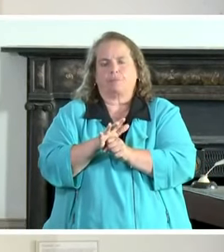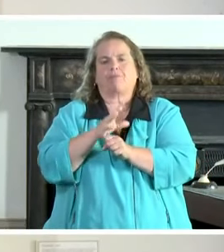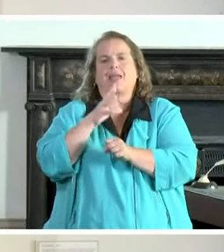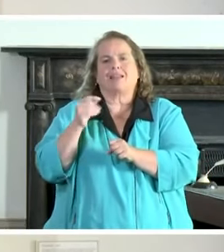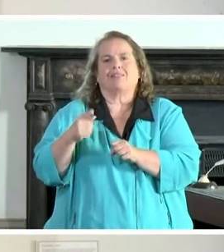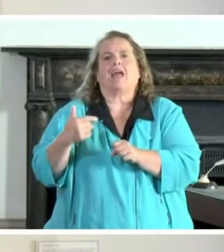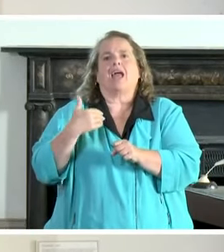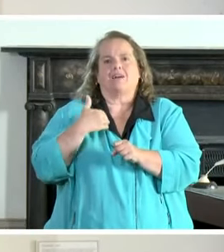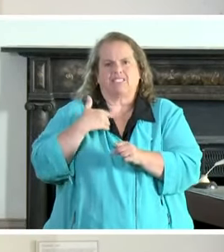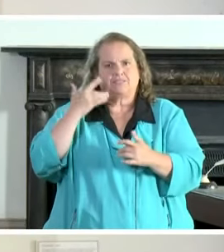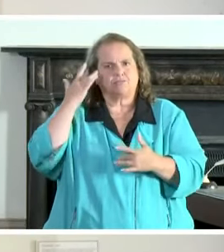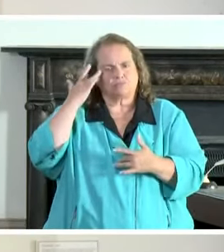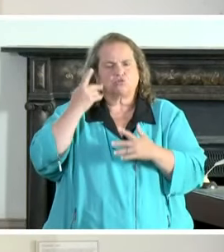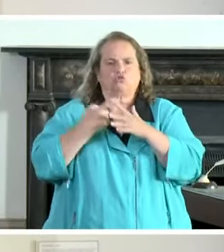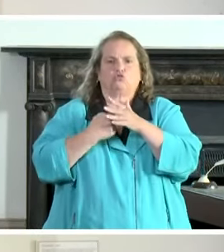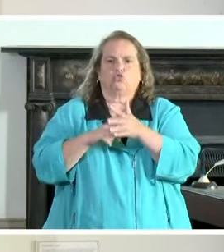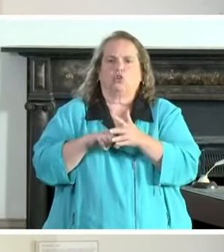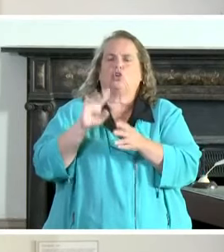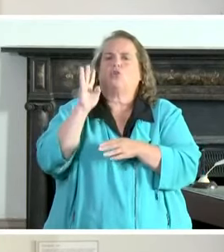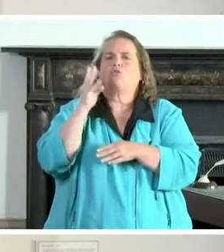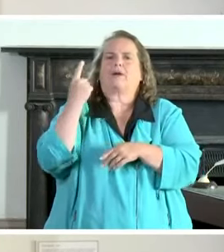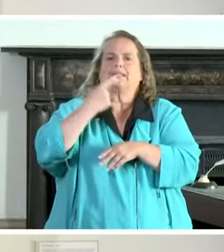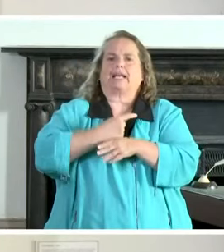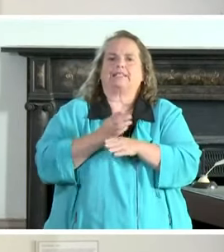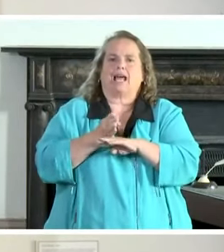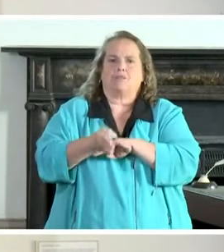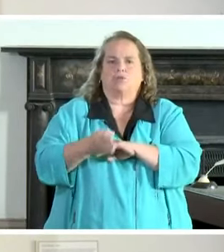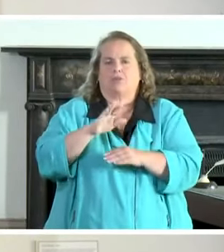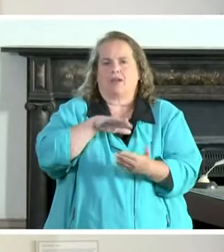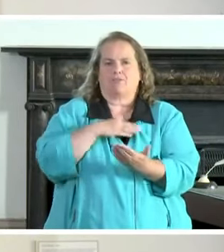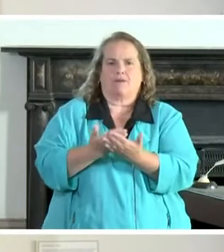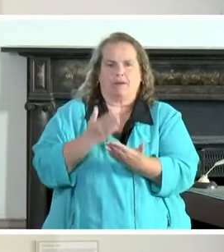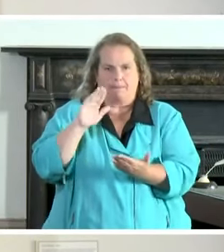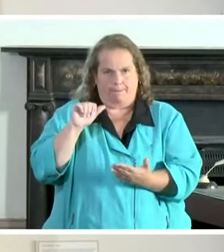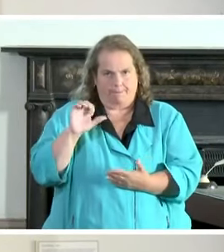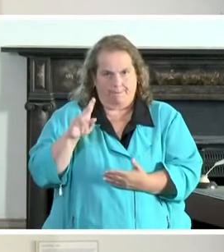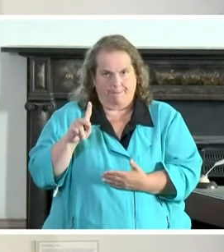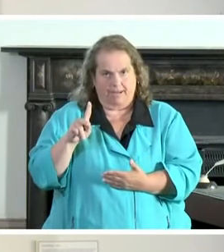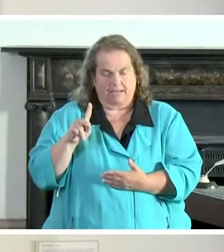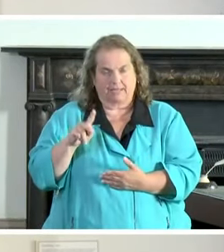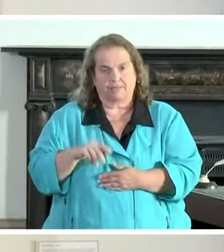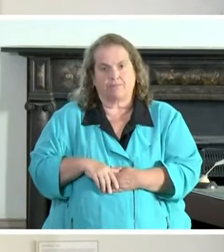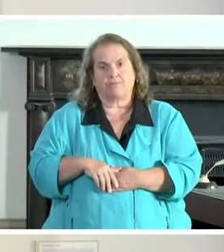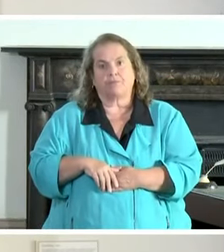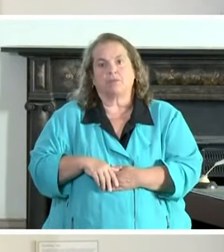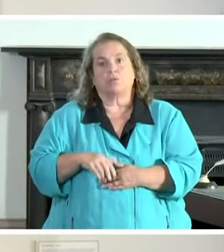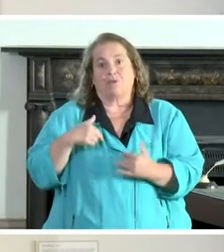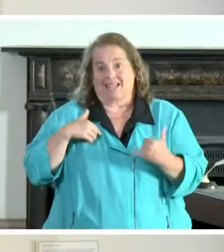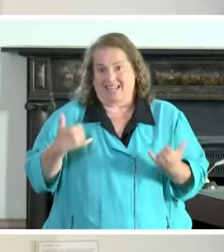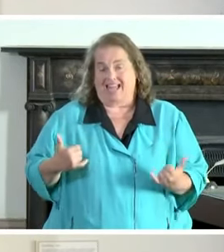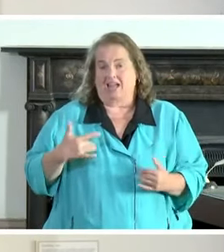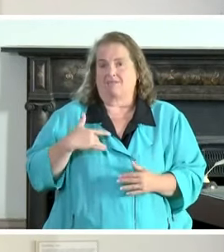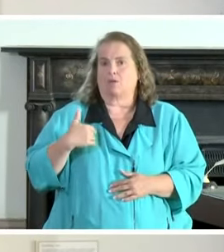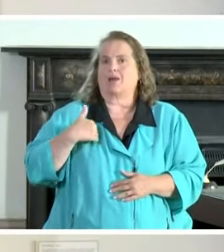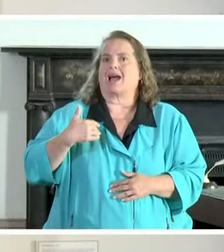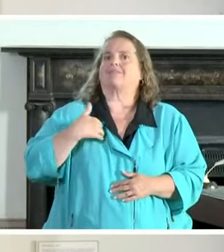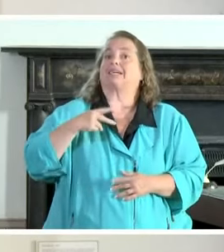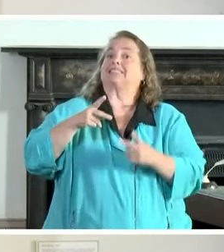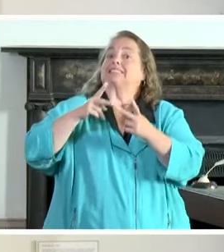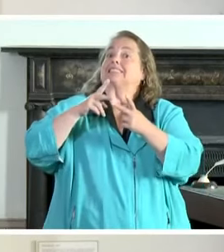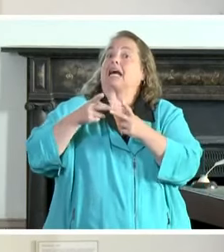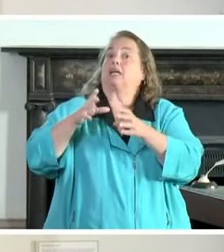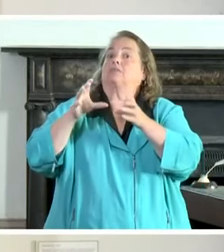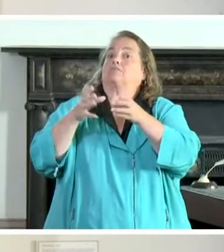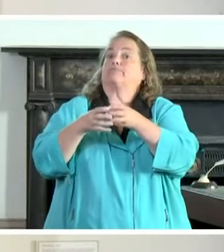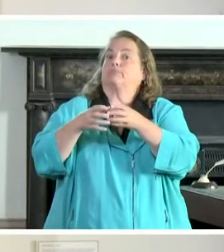had symptoms starting as soon as four days after their return from that trip for the earliest we now believe we have a second cluster that's tied